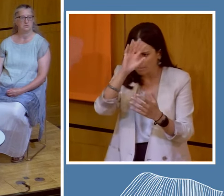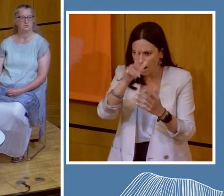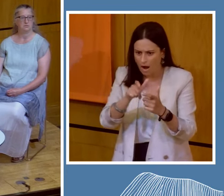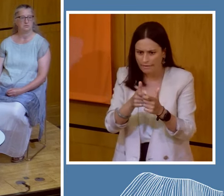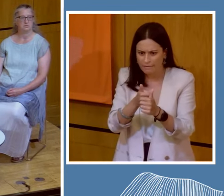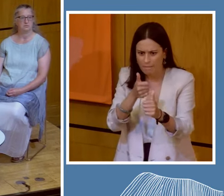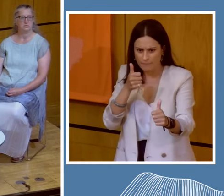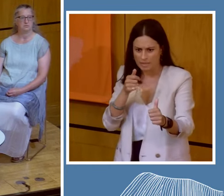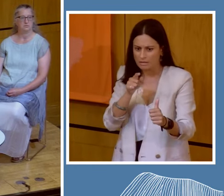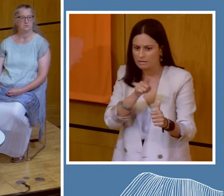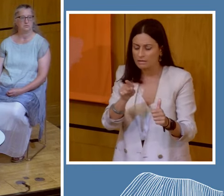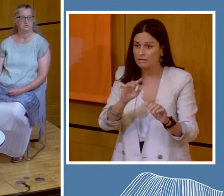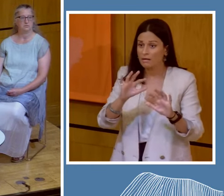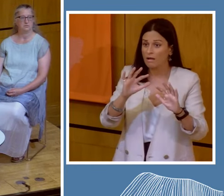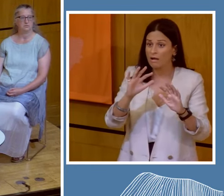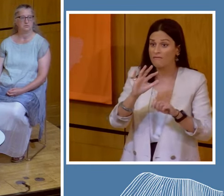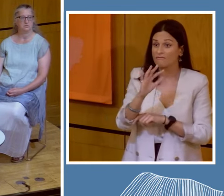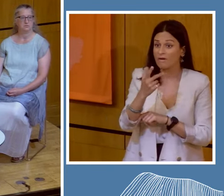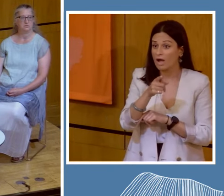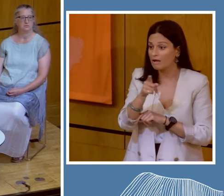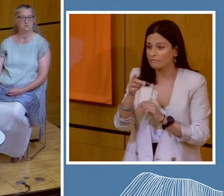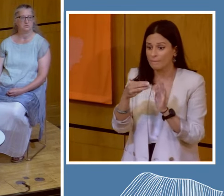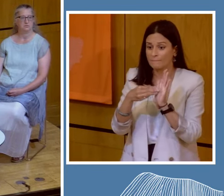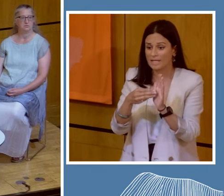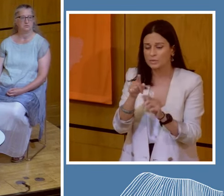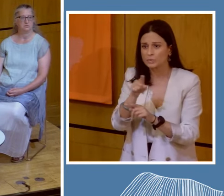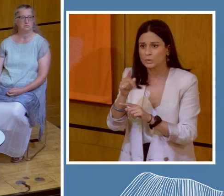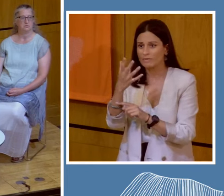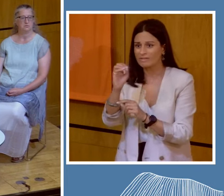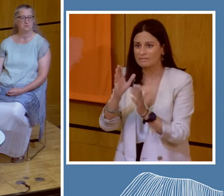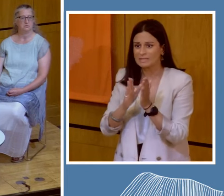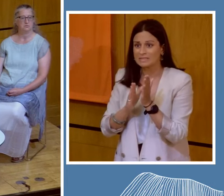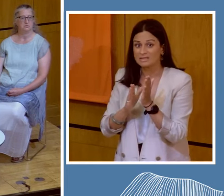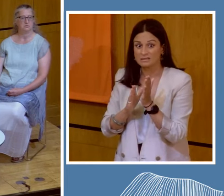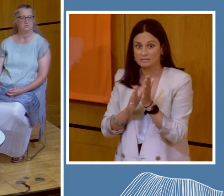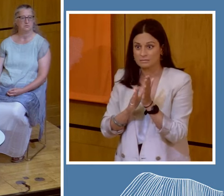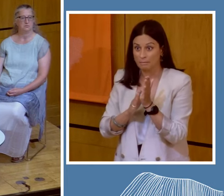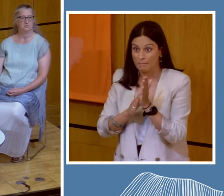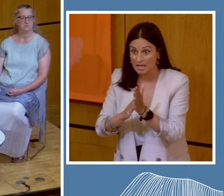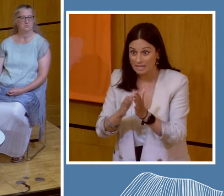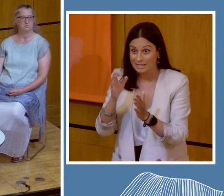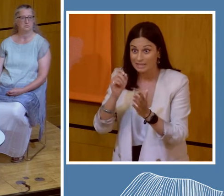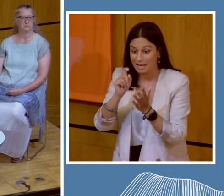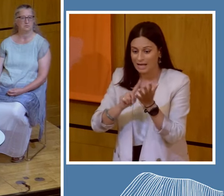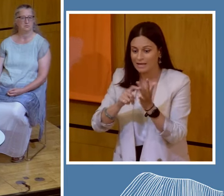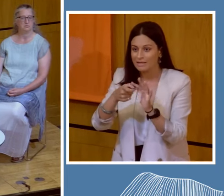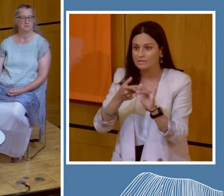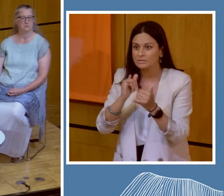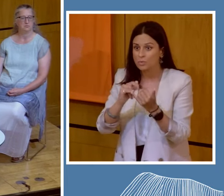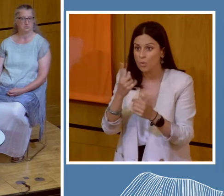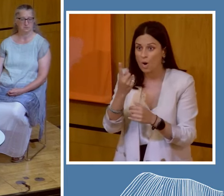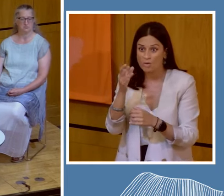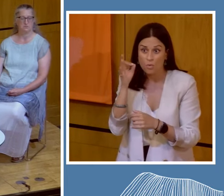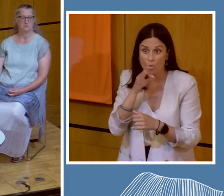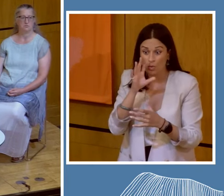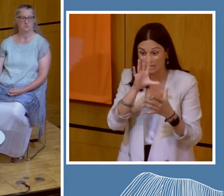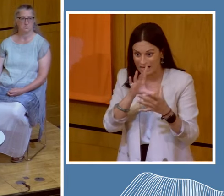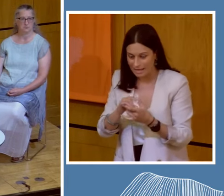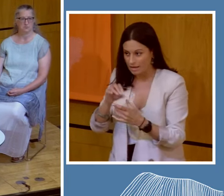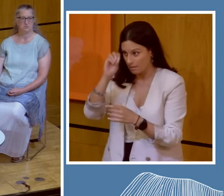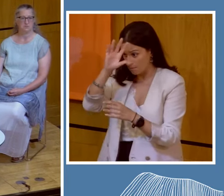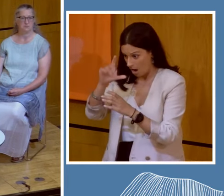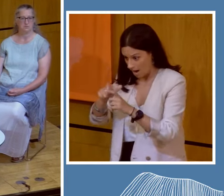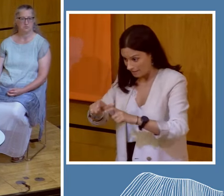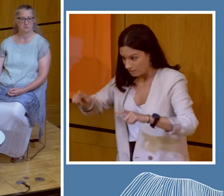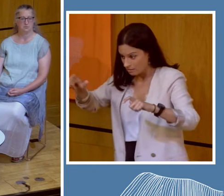there's anything between 5 million to 50 million liters of water that's used up per mine per day for a mine. It can